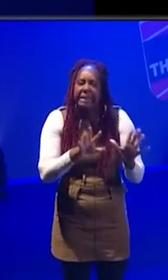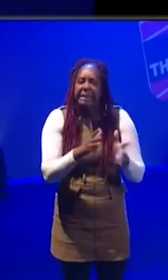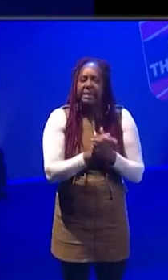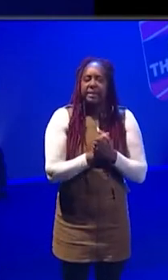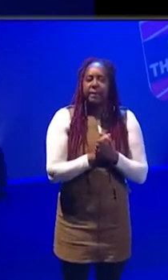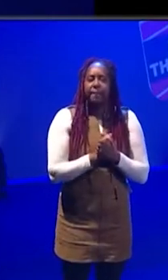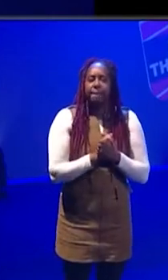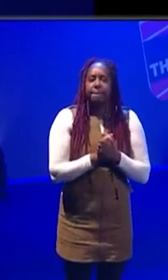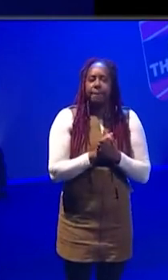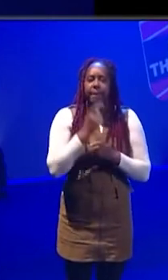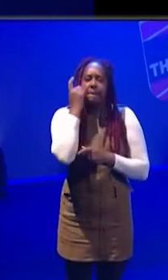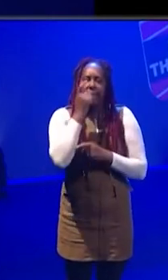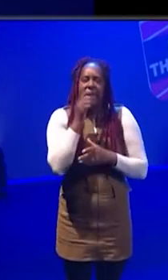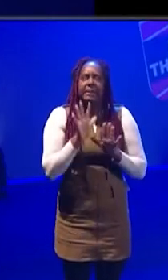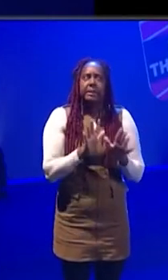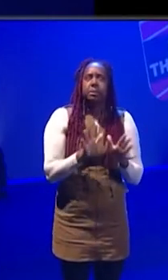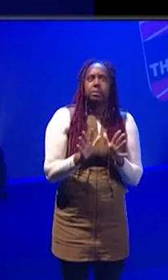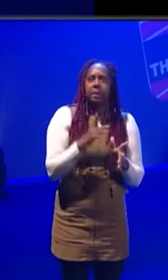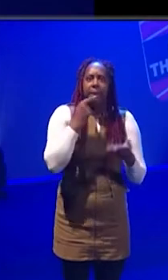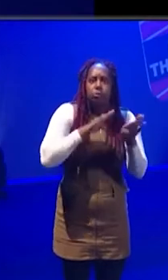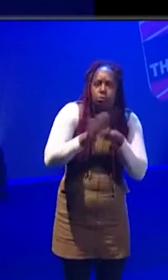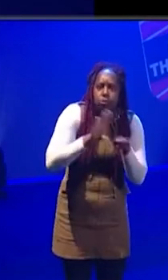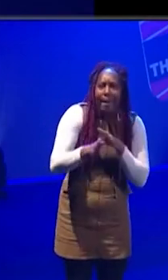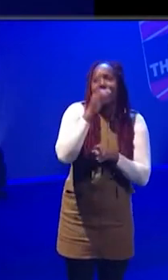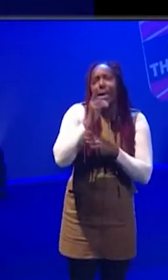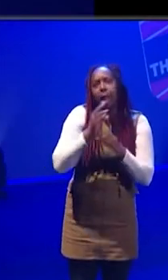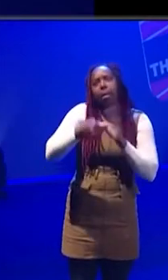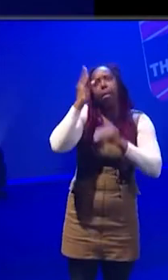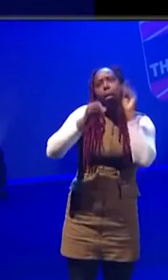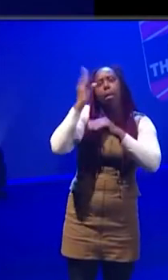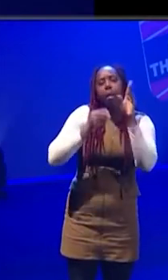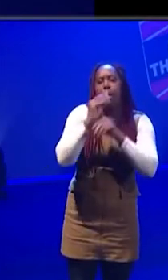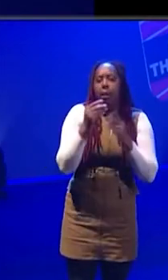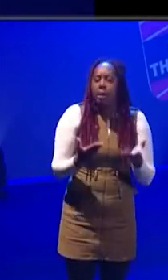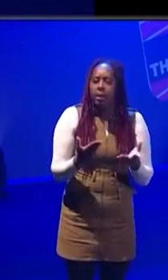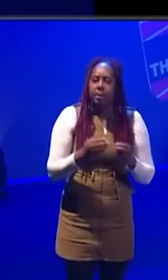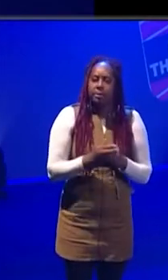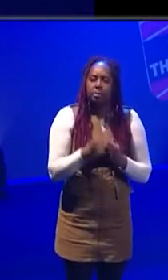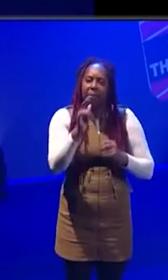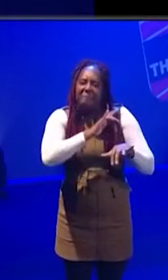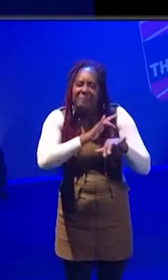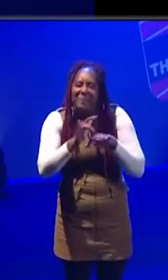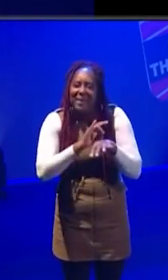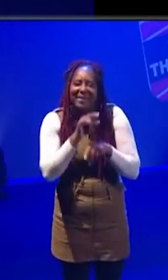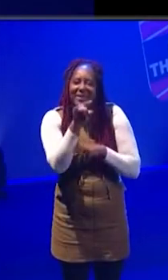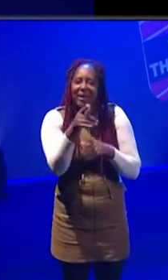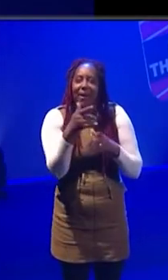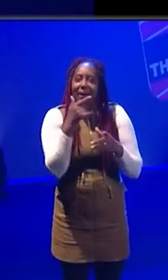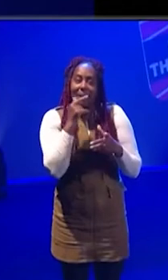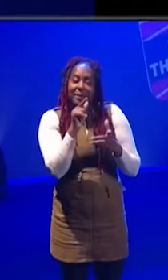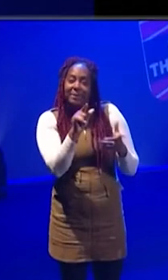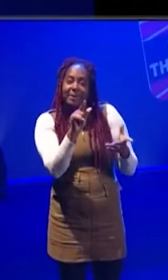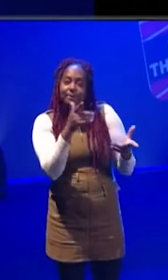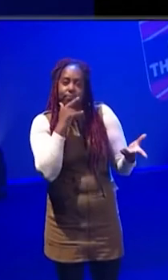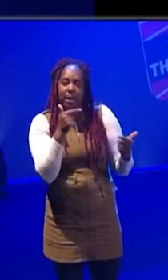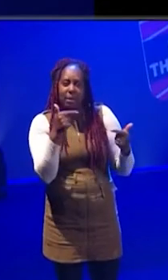meant that I would have had to train again or something. And suddenly we're there in a theatre like the Almeida and we're